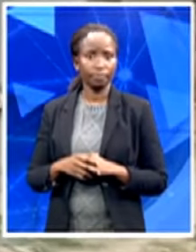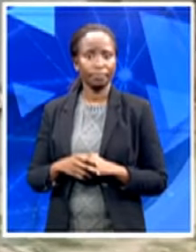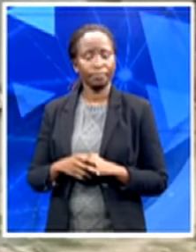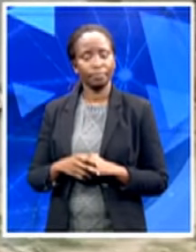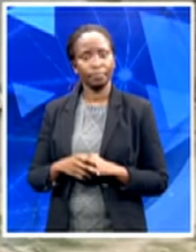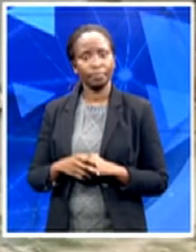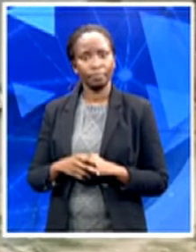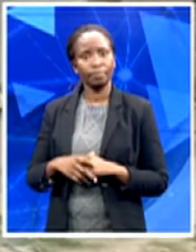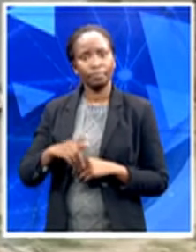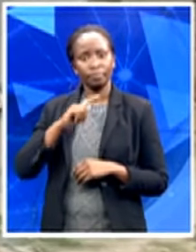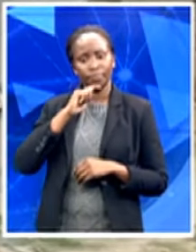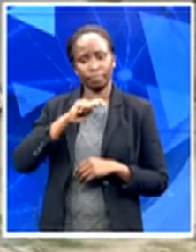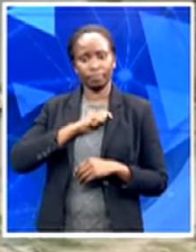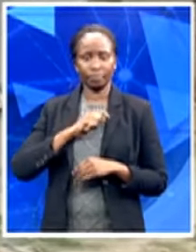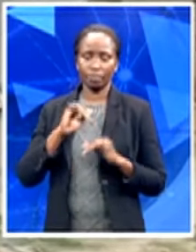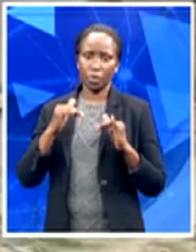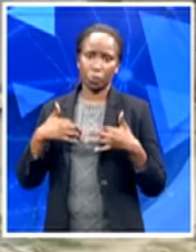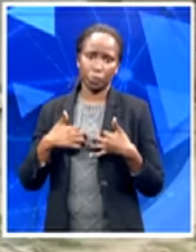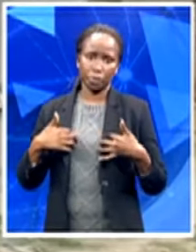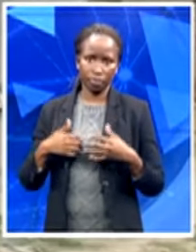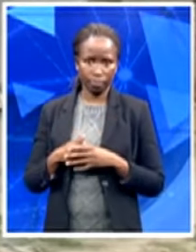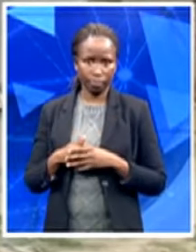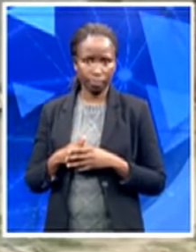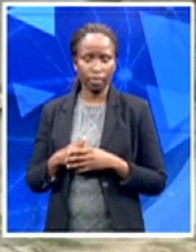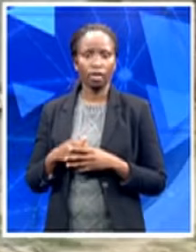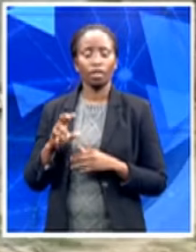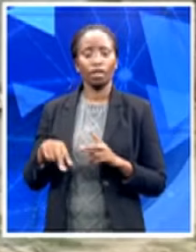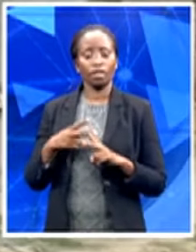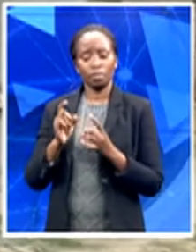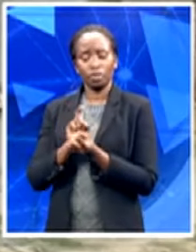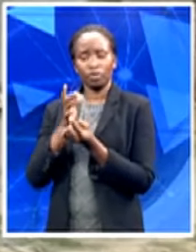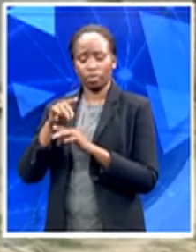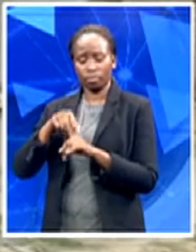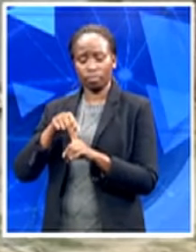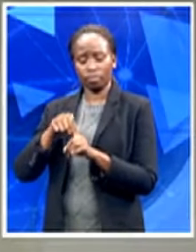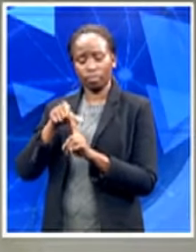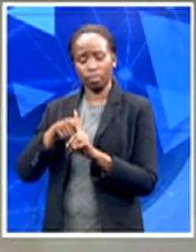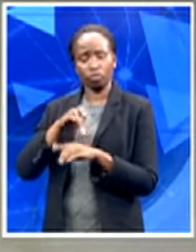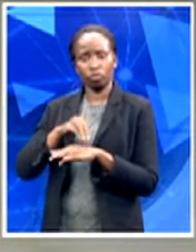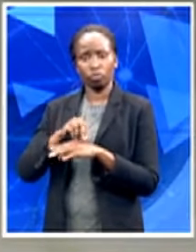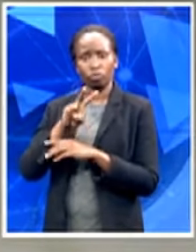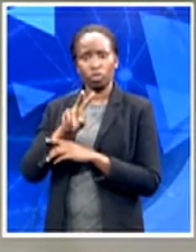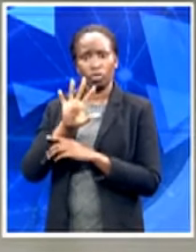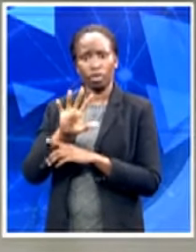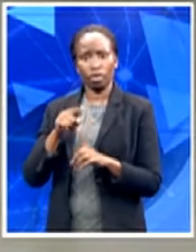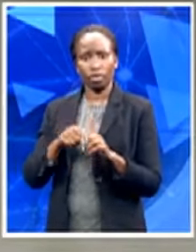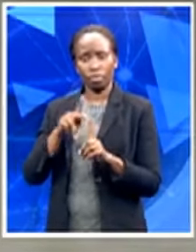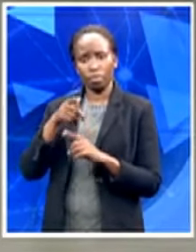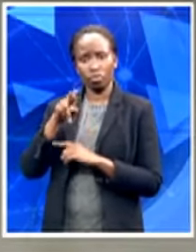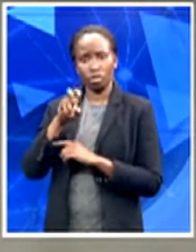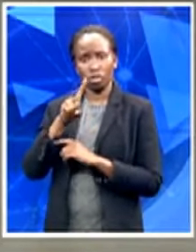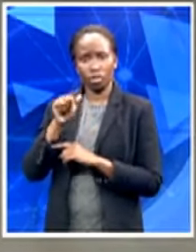down the road, we meet 25-year-old Nkosinati Pileza, five years out of school and still unemployed.